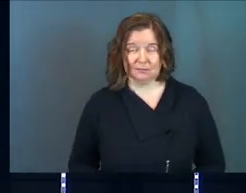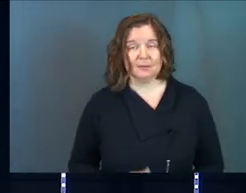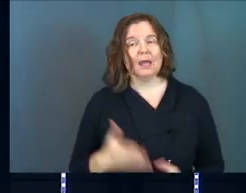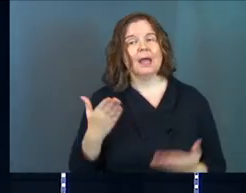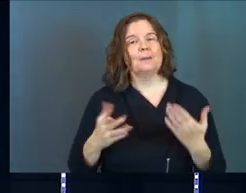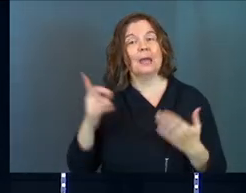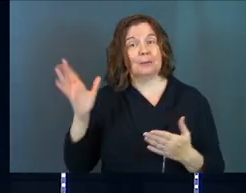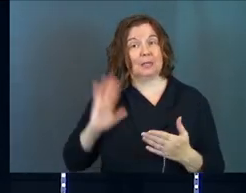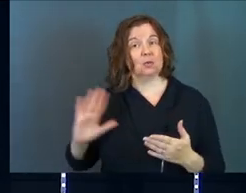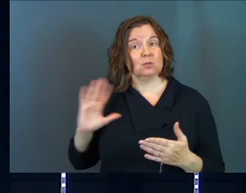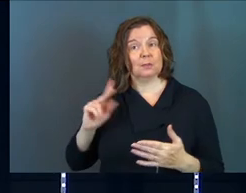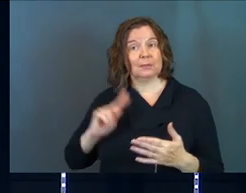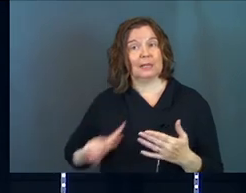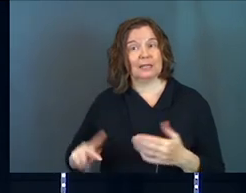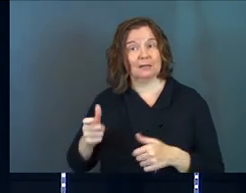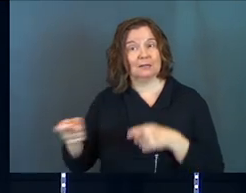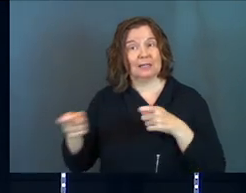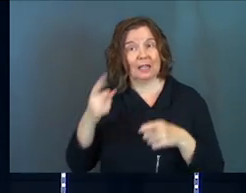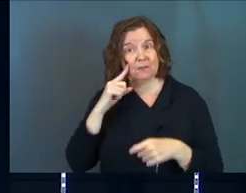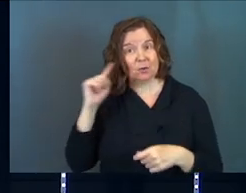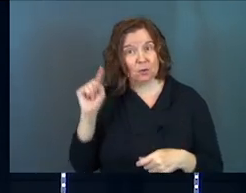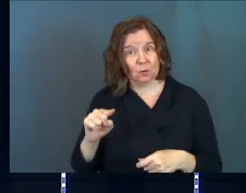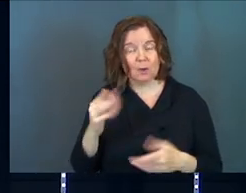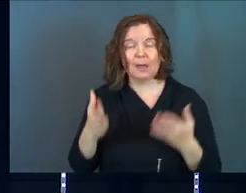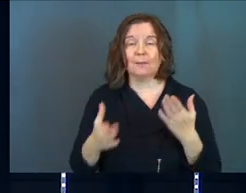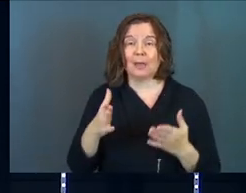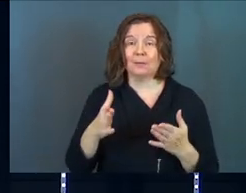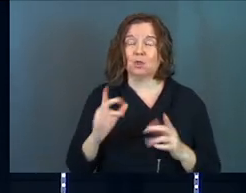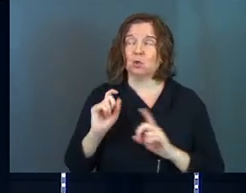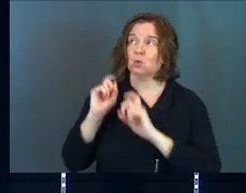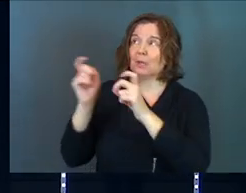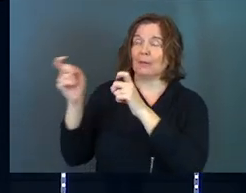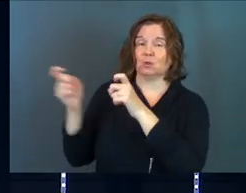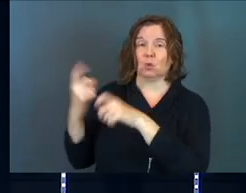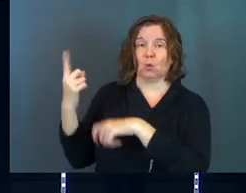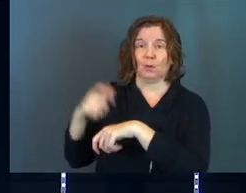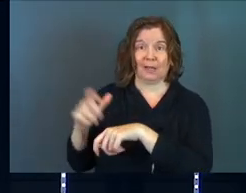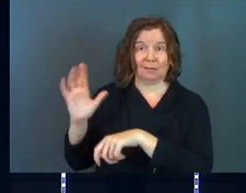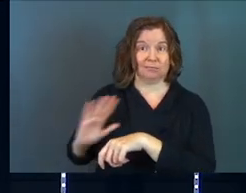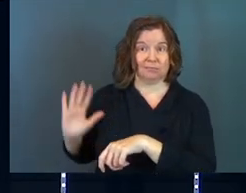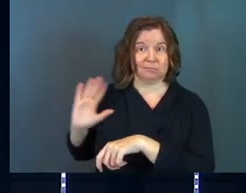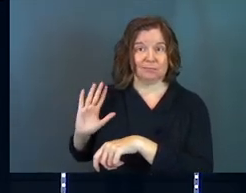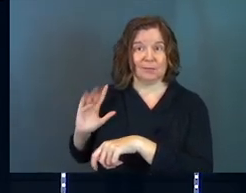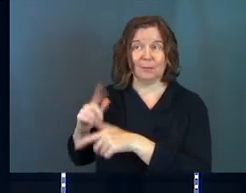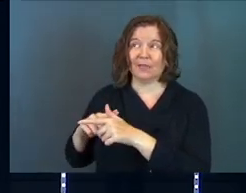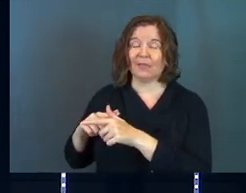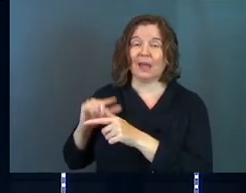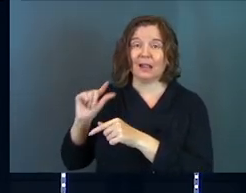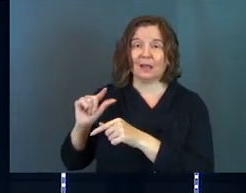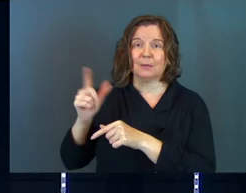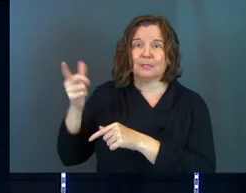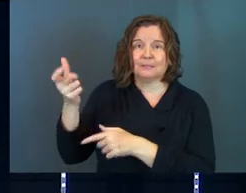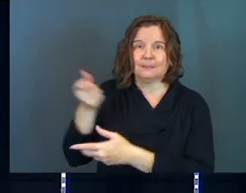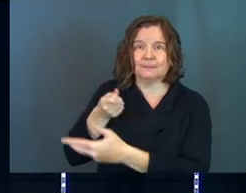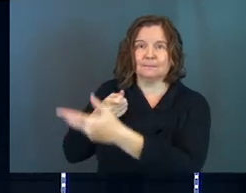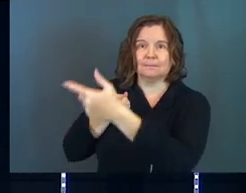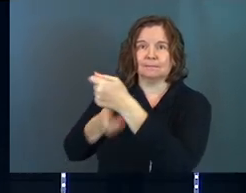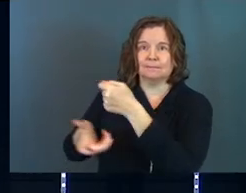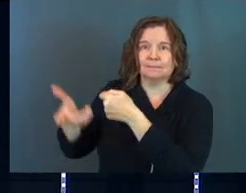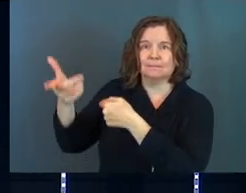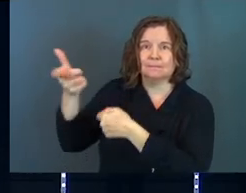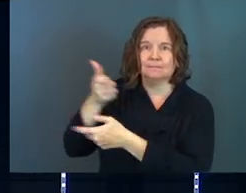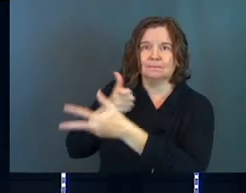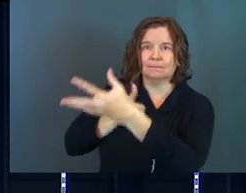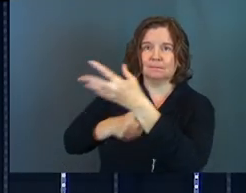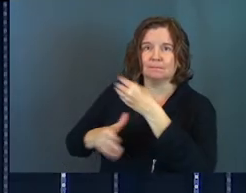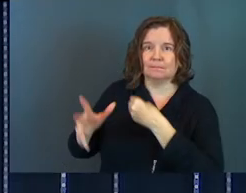and maybe he used to be king for you and maybe you gave him control at one point but then little by little just like me you've